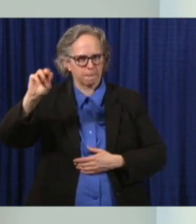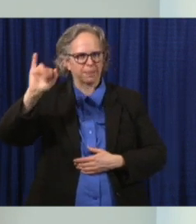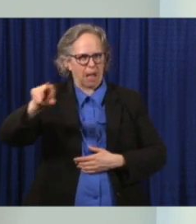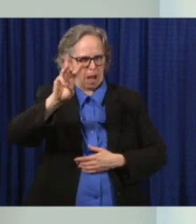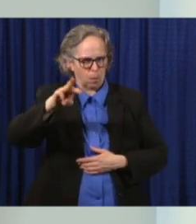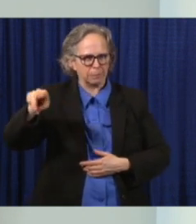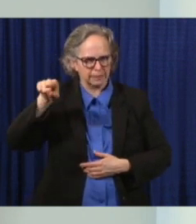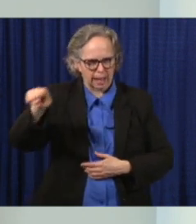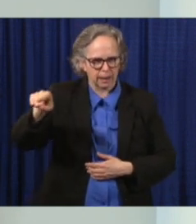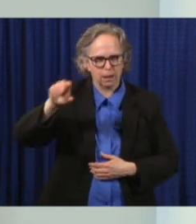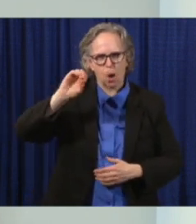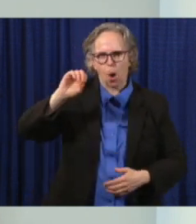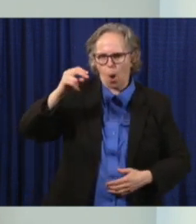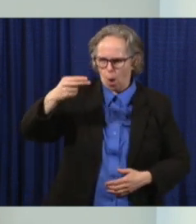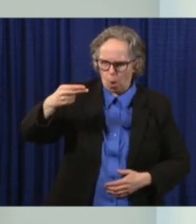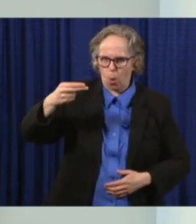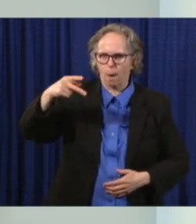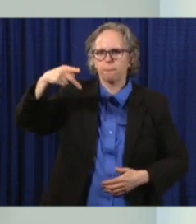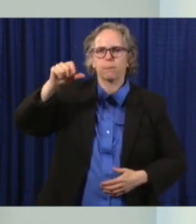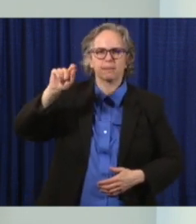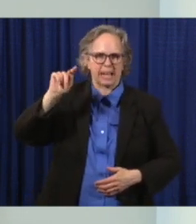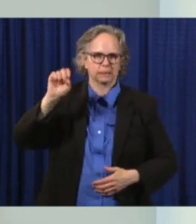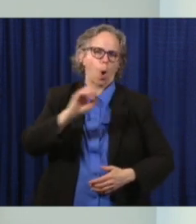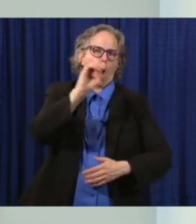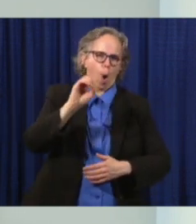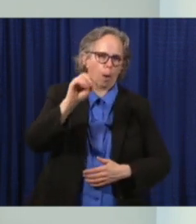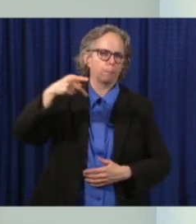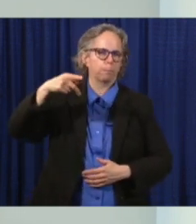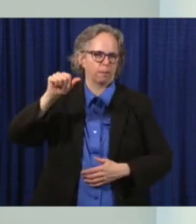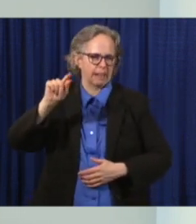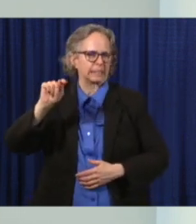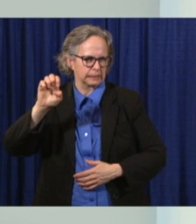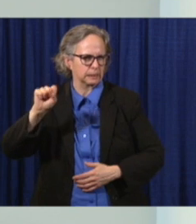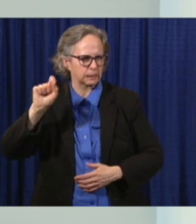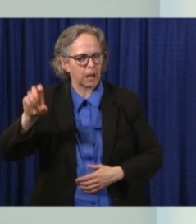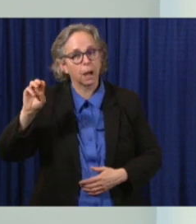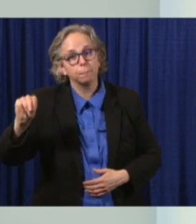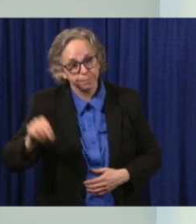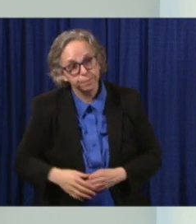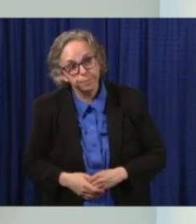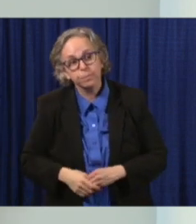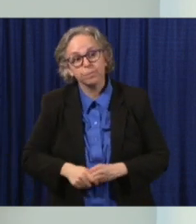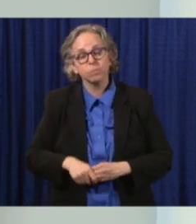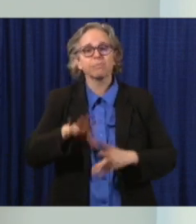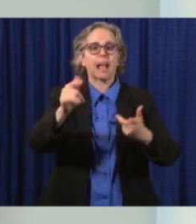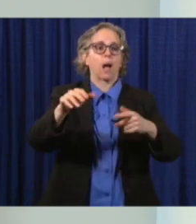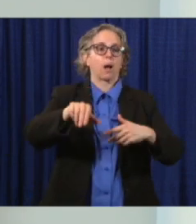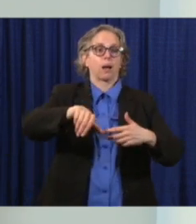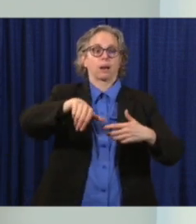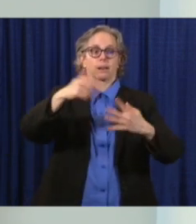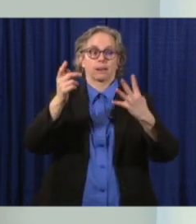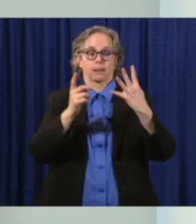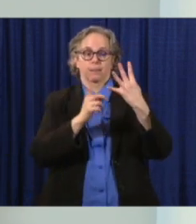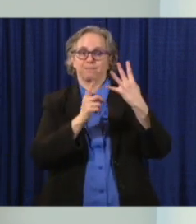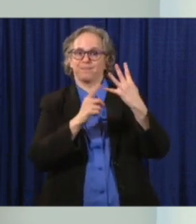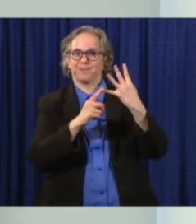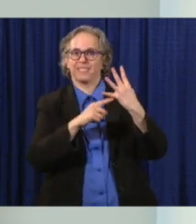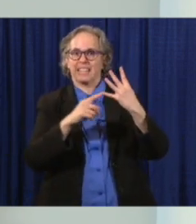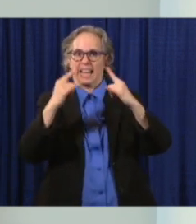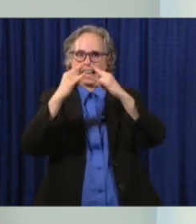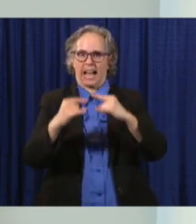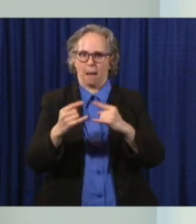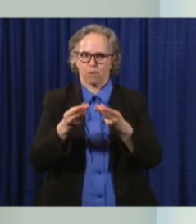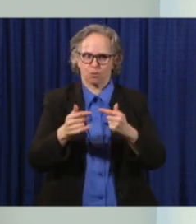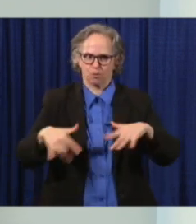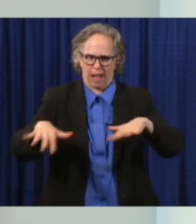those online services. Another thing that we'll be opening, campgrounds. Many of them are already open in